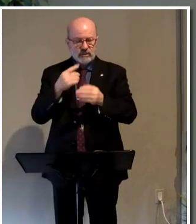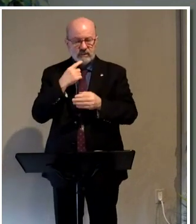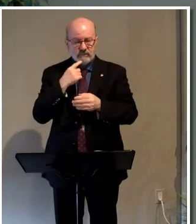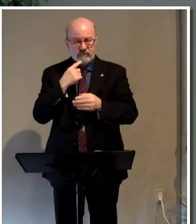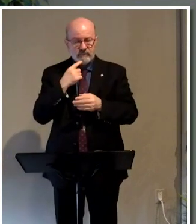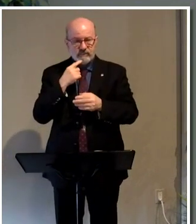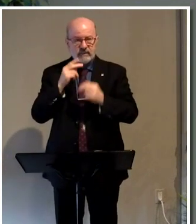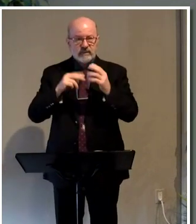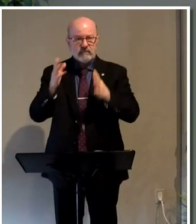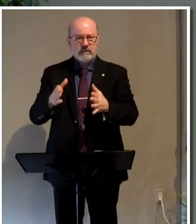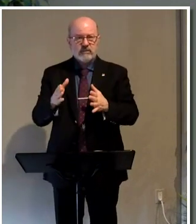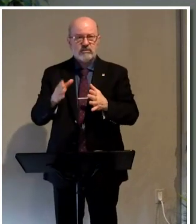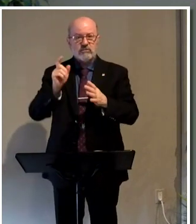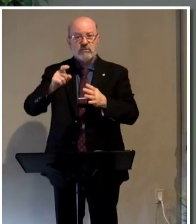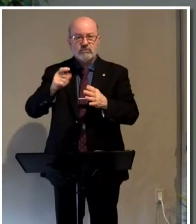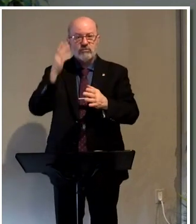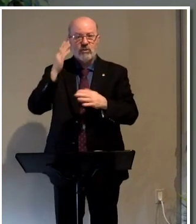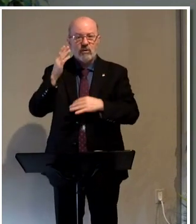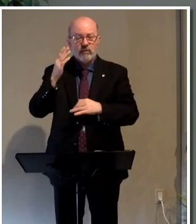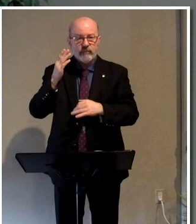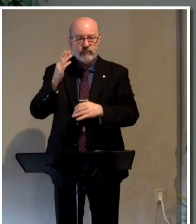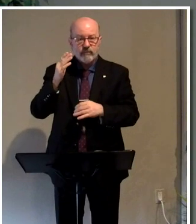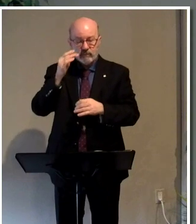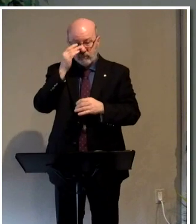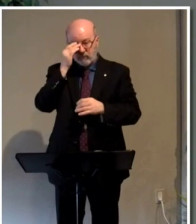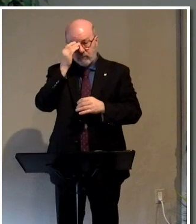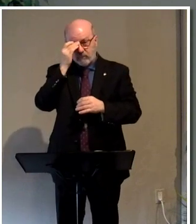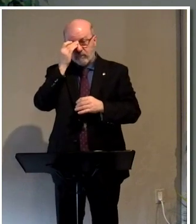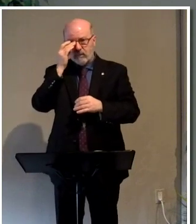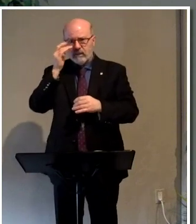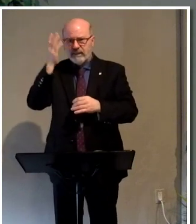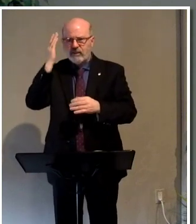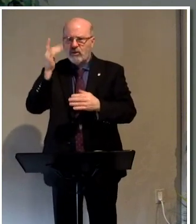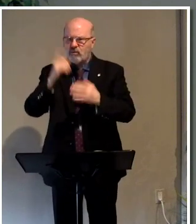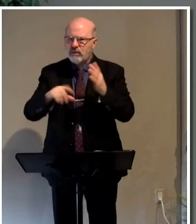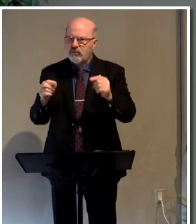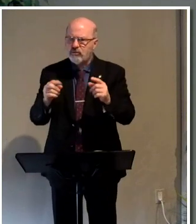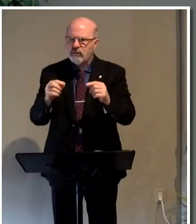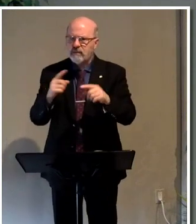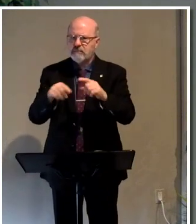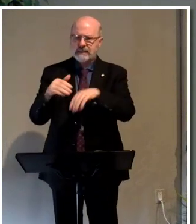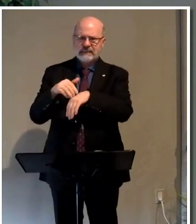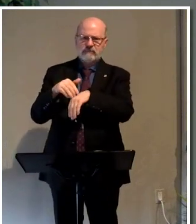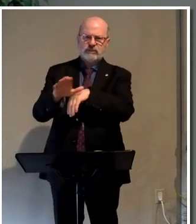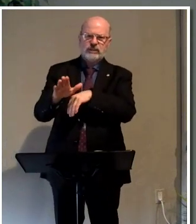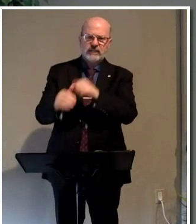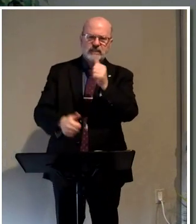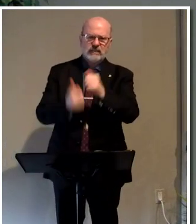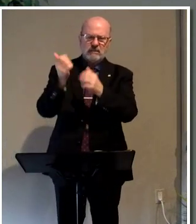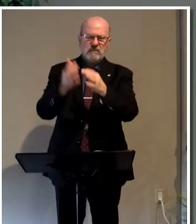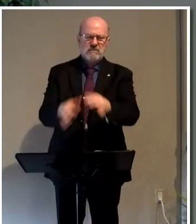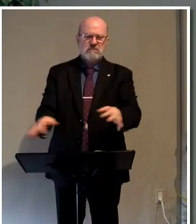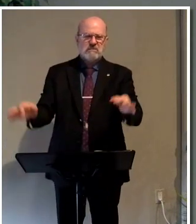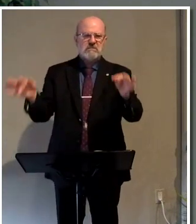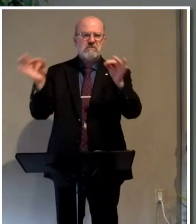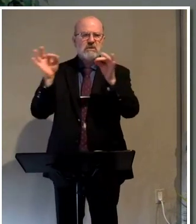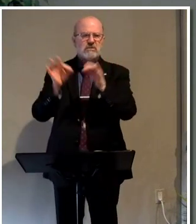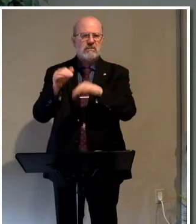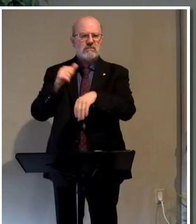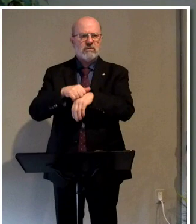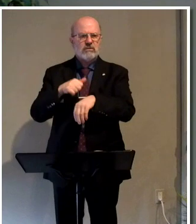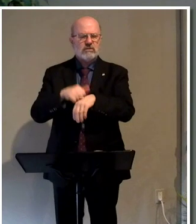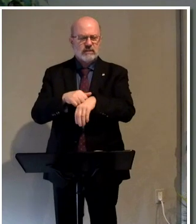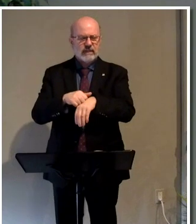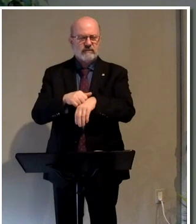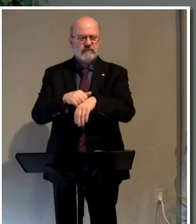The builders are supposed to know. They're supposed to be the ones that know what they're doing. And yet, they reject the most important stone that there